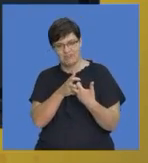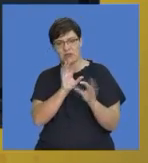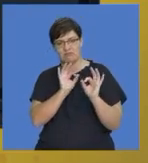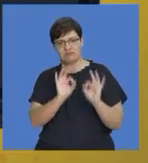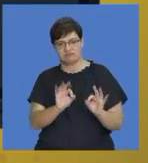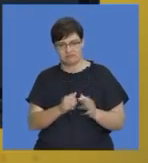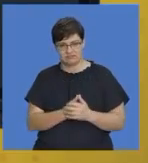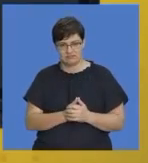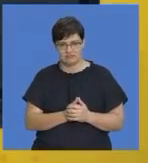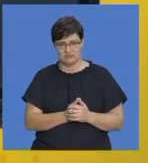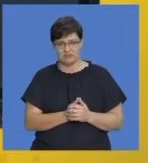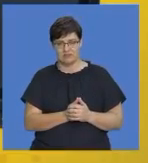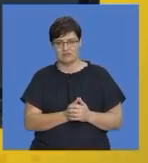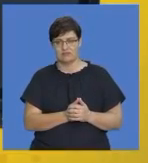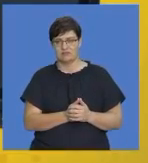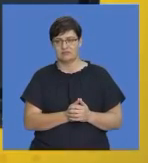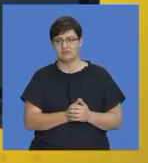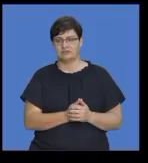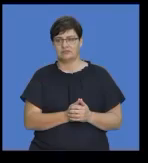So, let's go on.